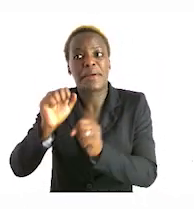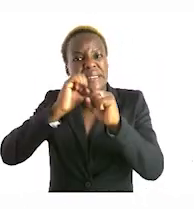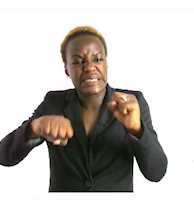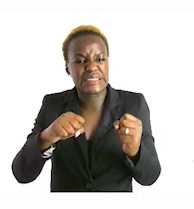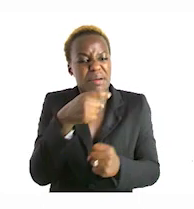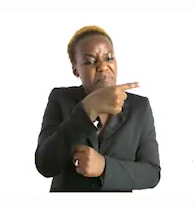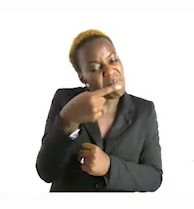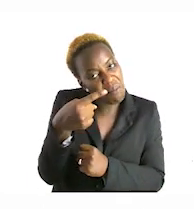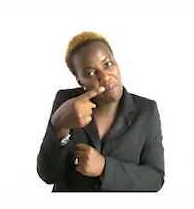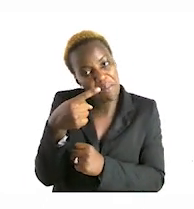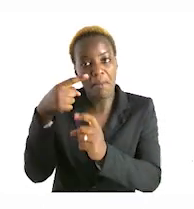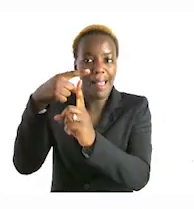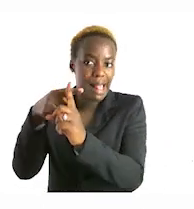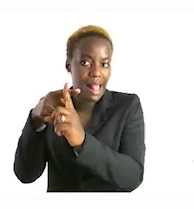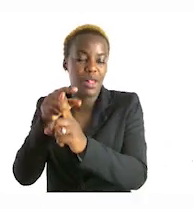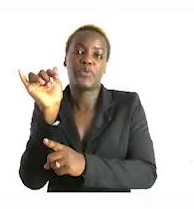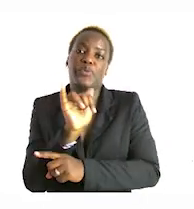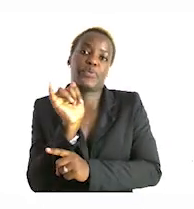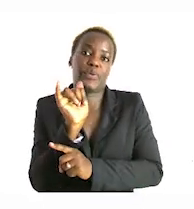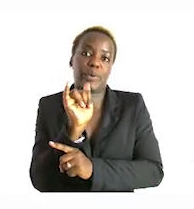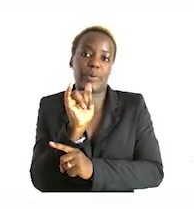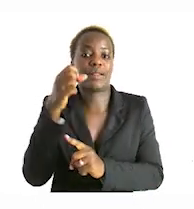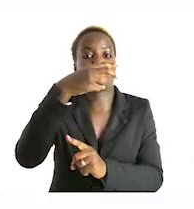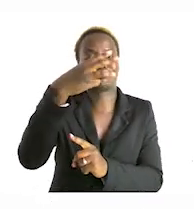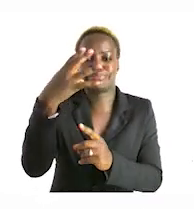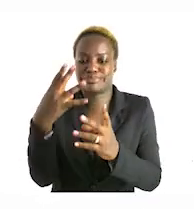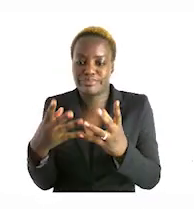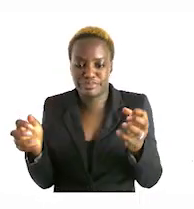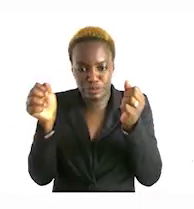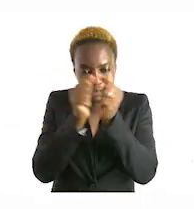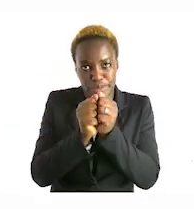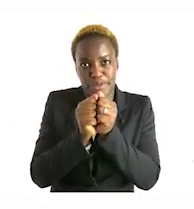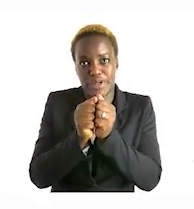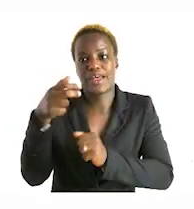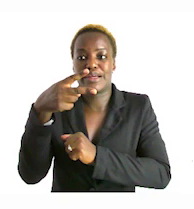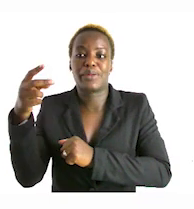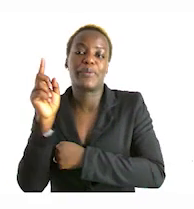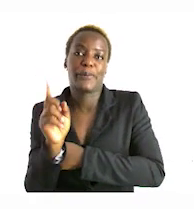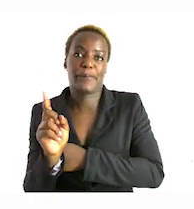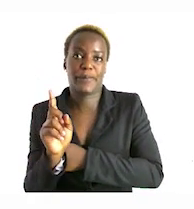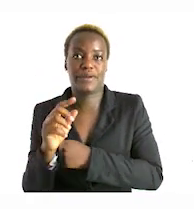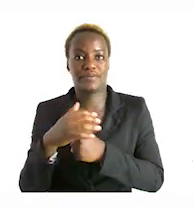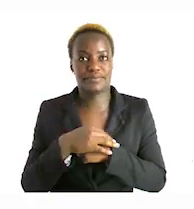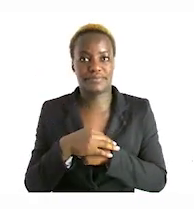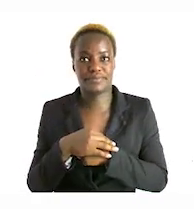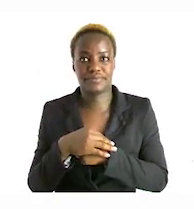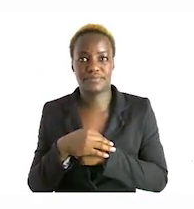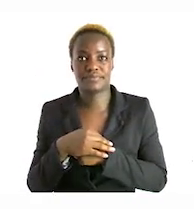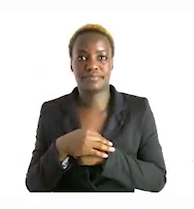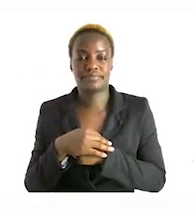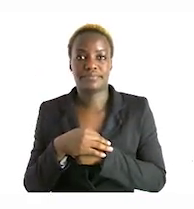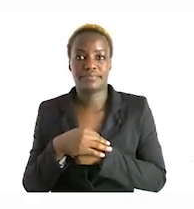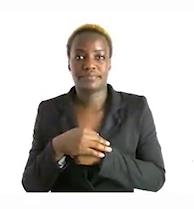after that you do the calculation you get the total number and then you have to